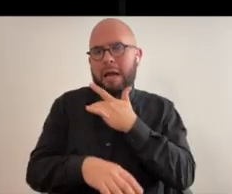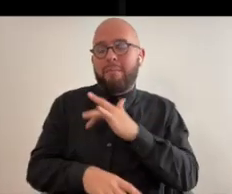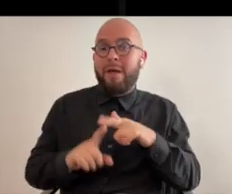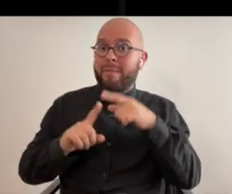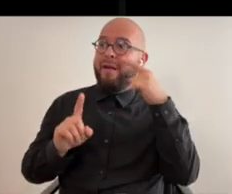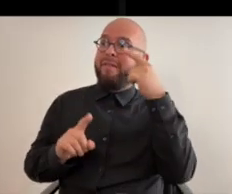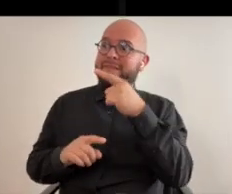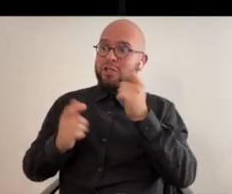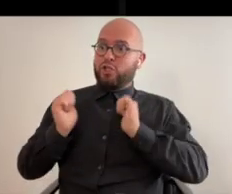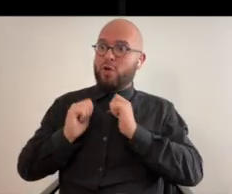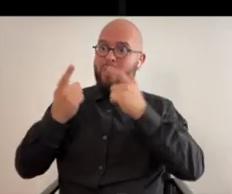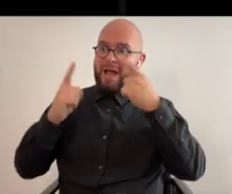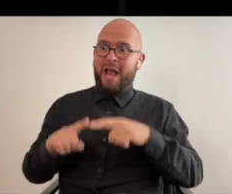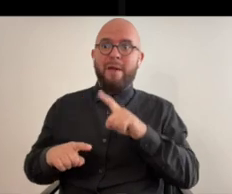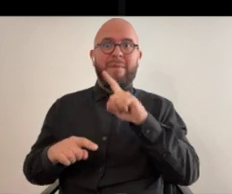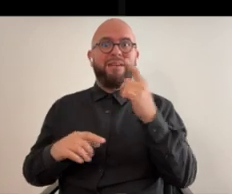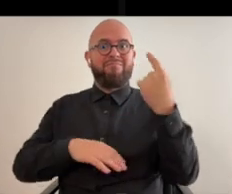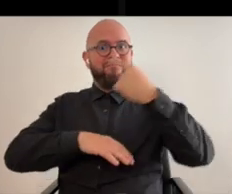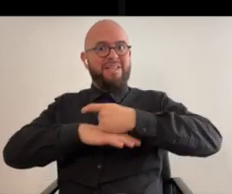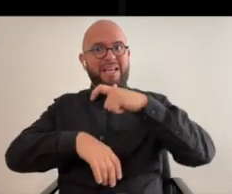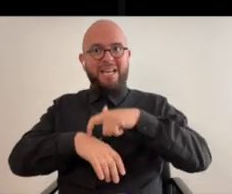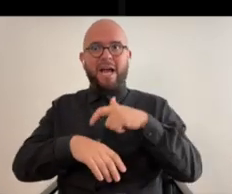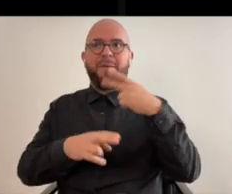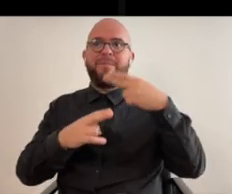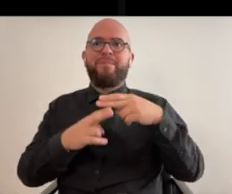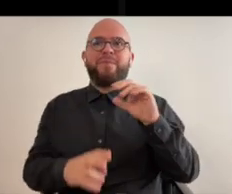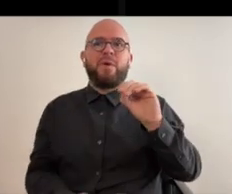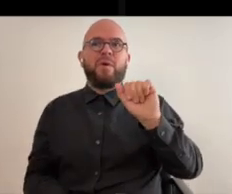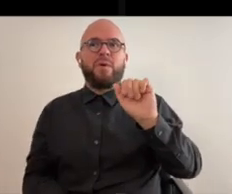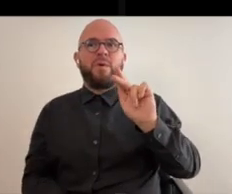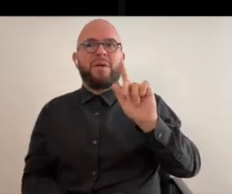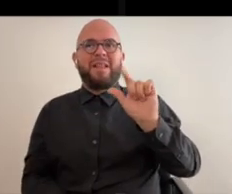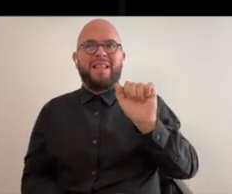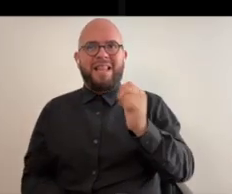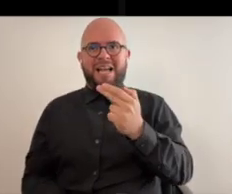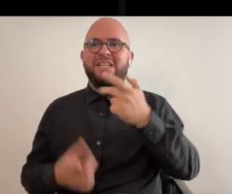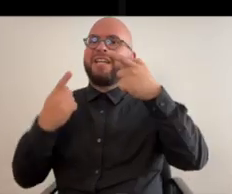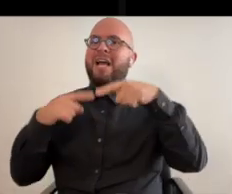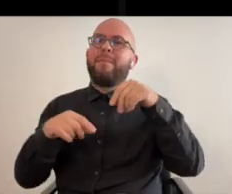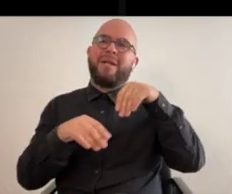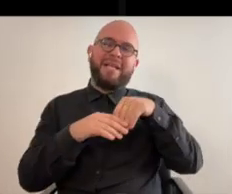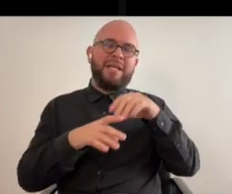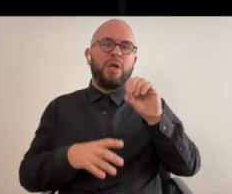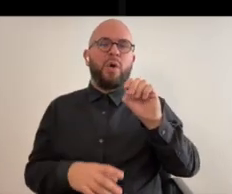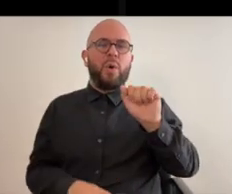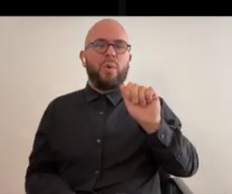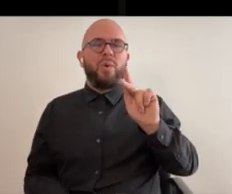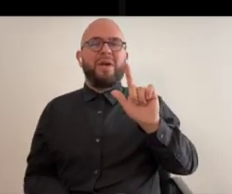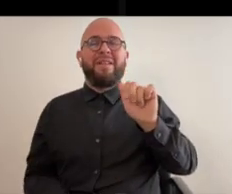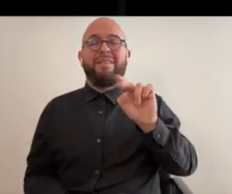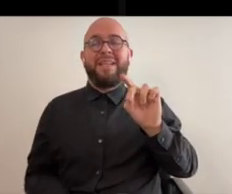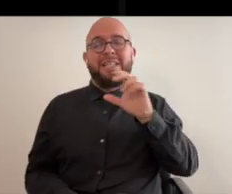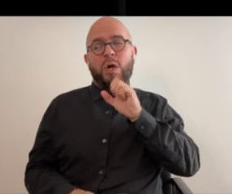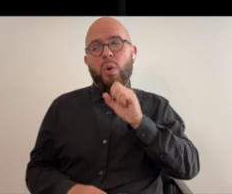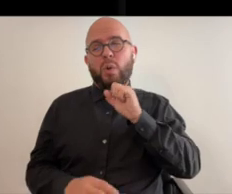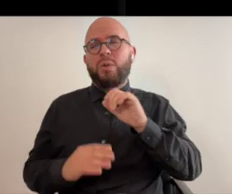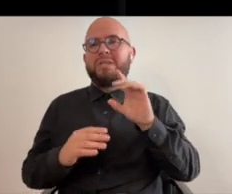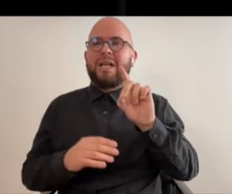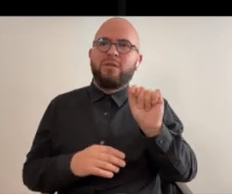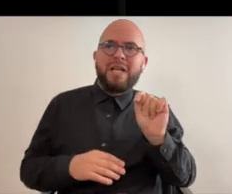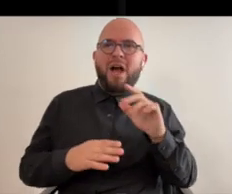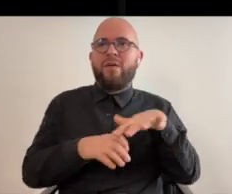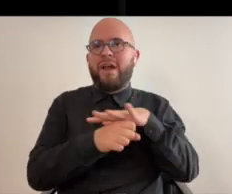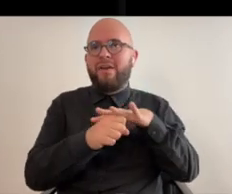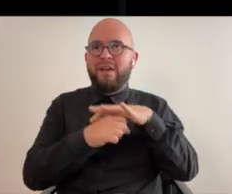disabled and tired late at night but this one happened during the daytime oak lash um happened in oakland's